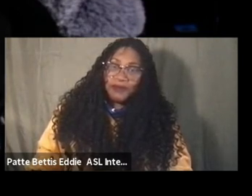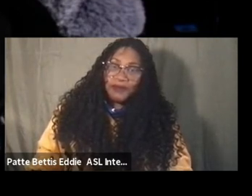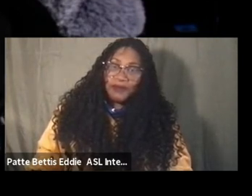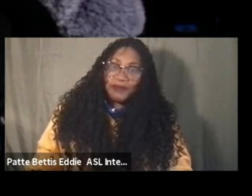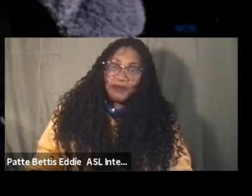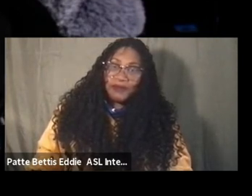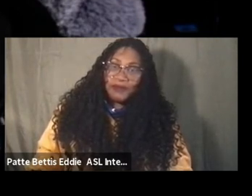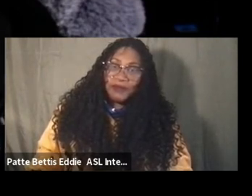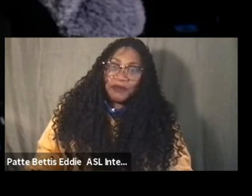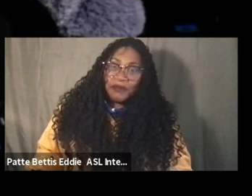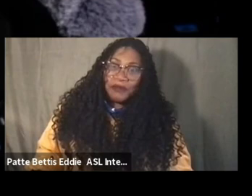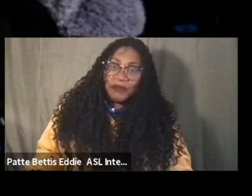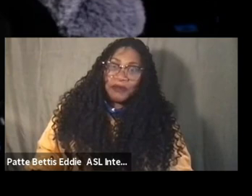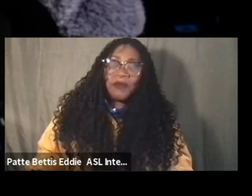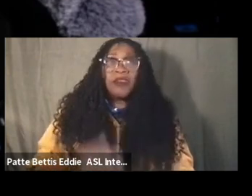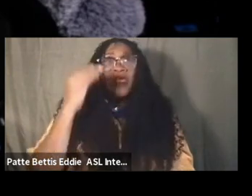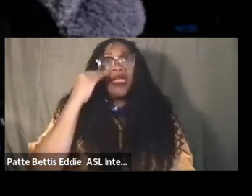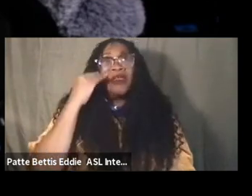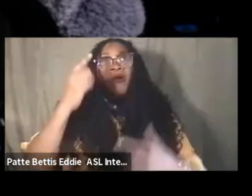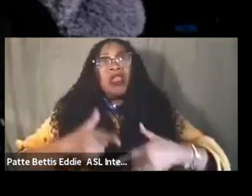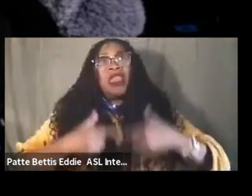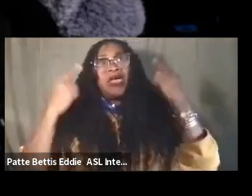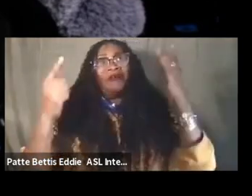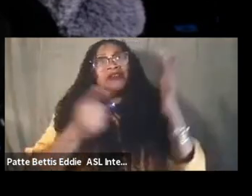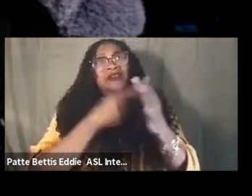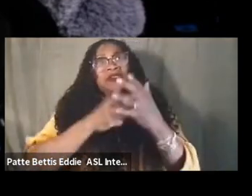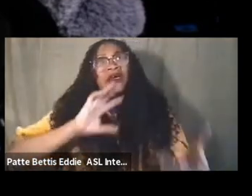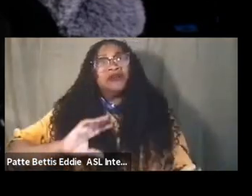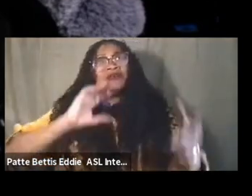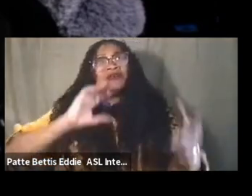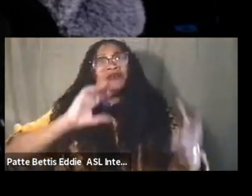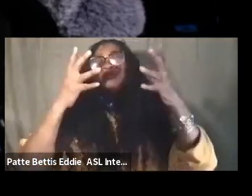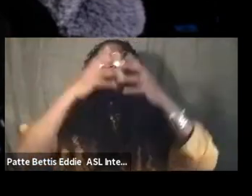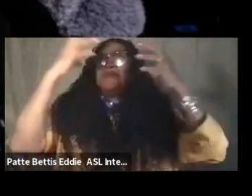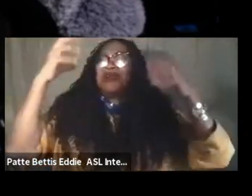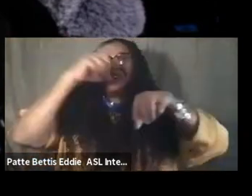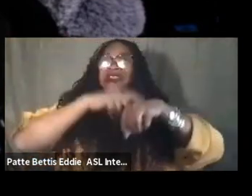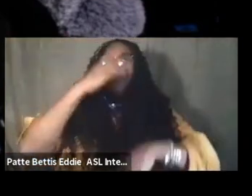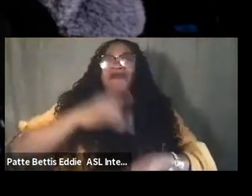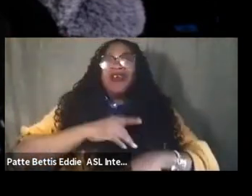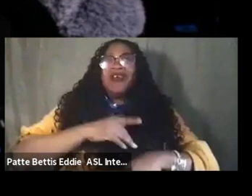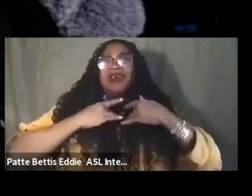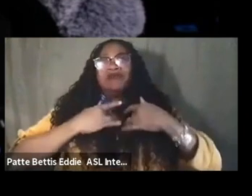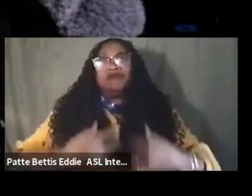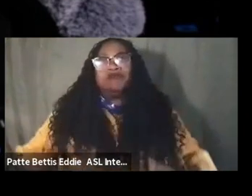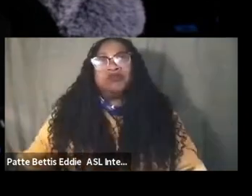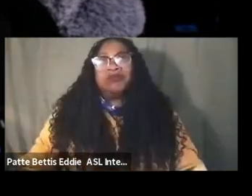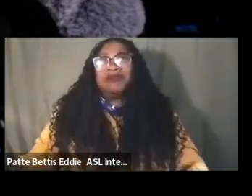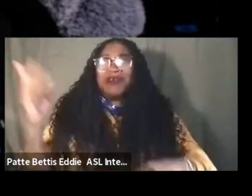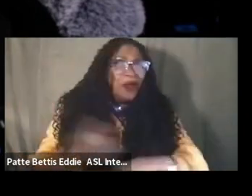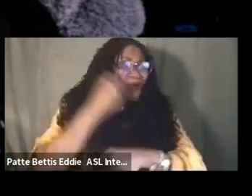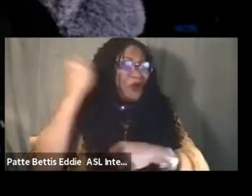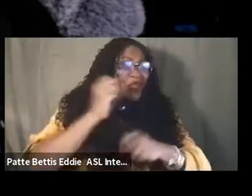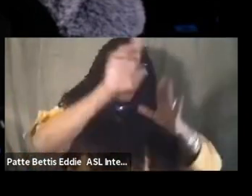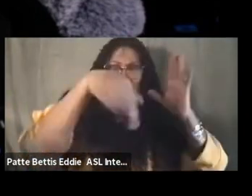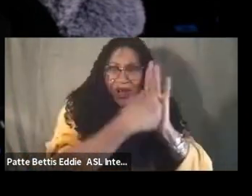i know life at times can get confusing one sick movie so much time feeling down seem like can't win for losing no role models